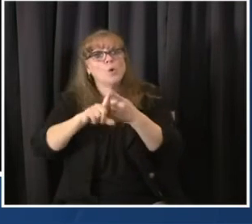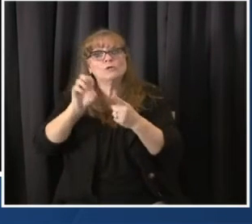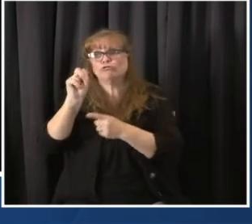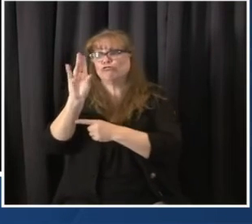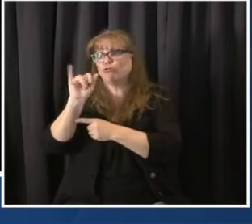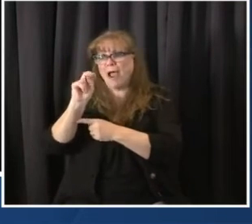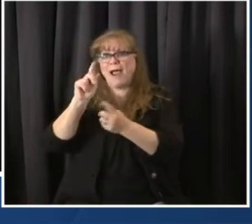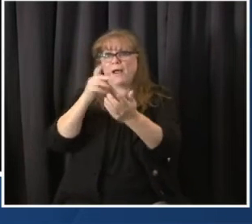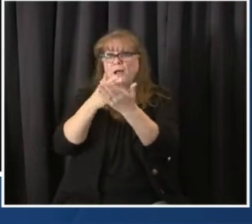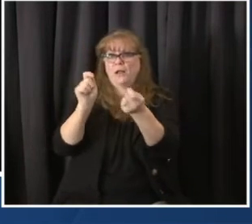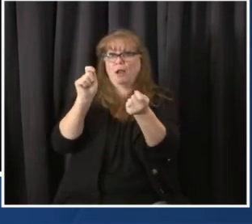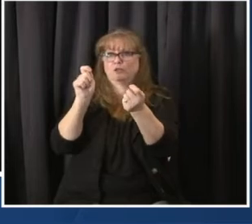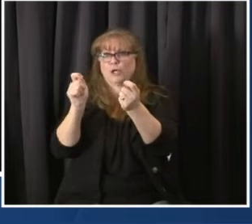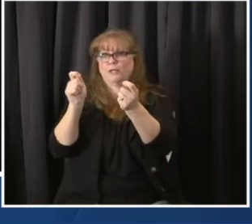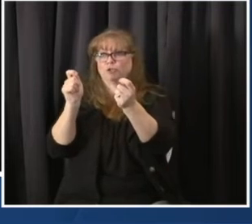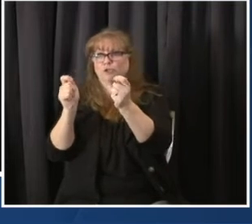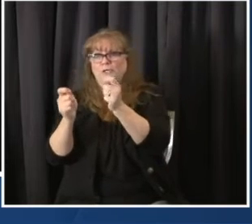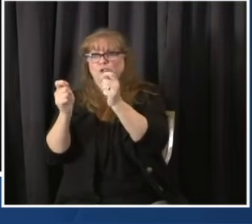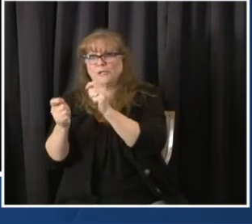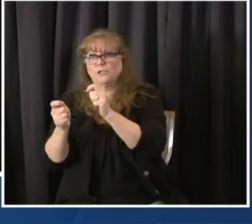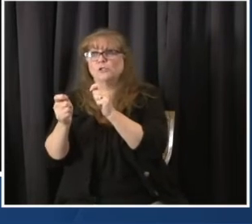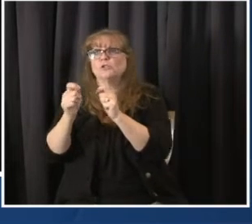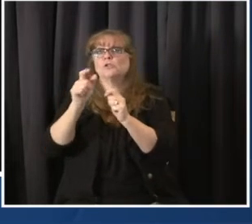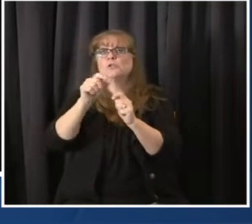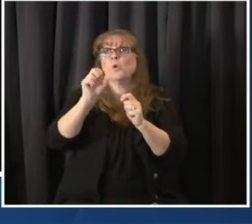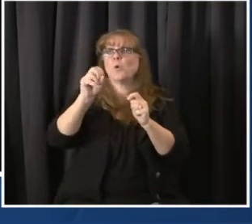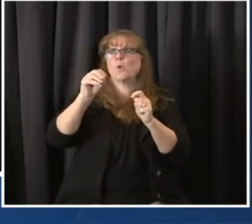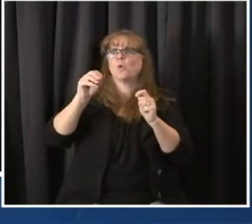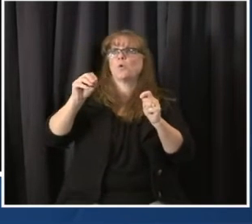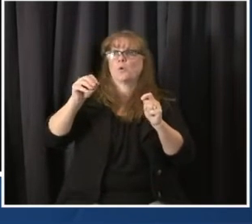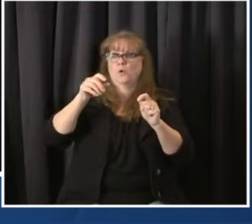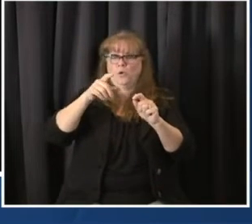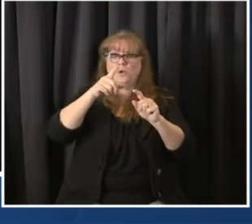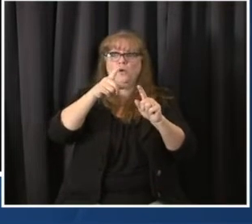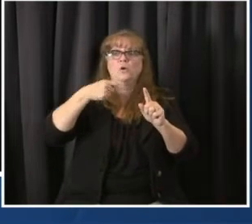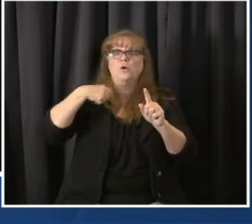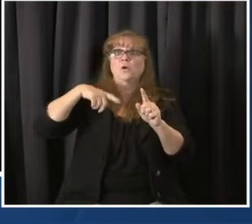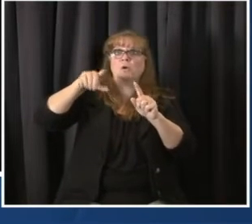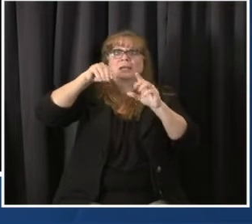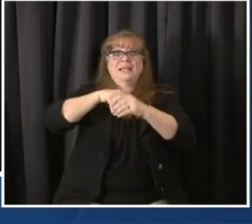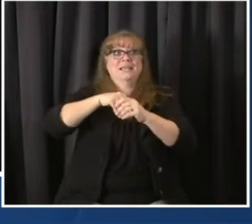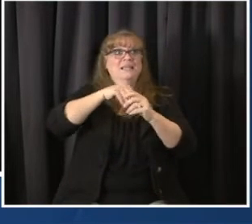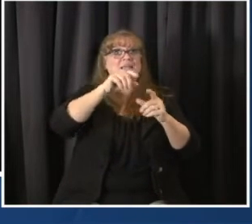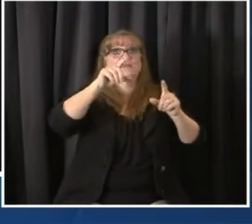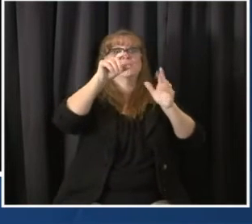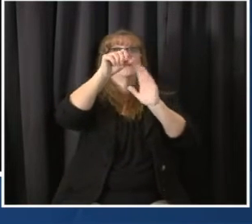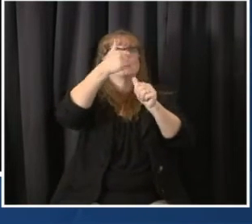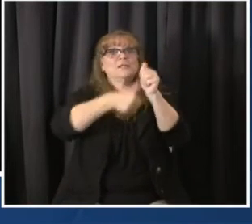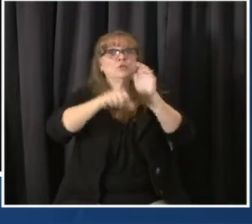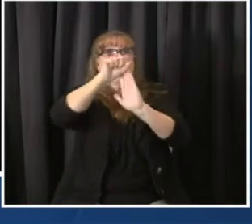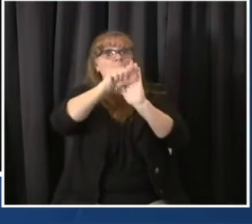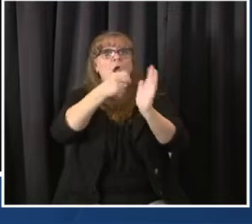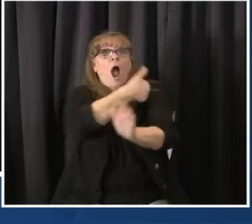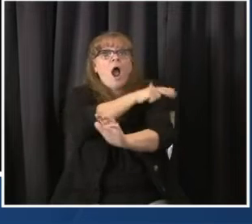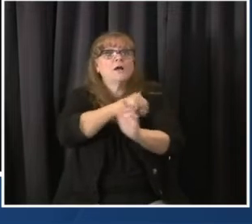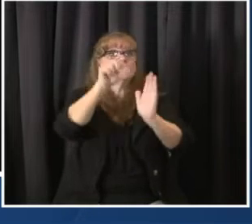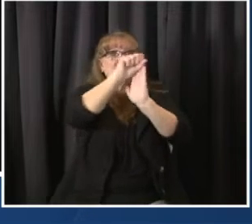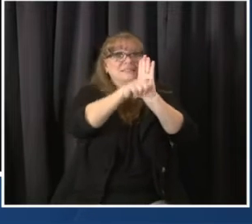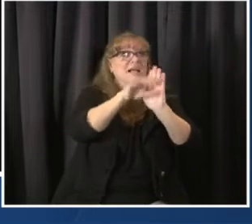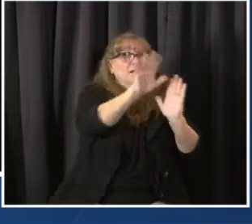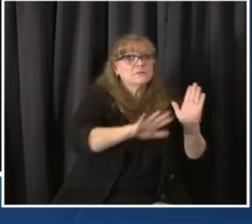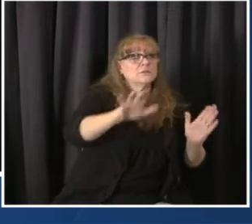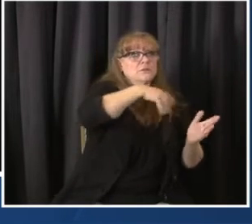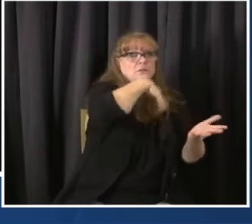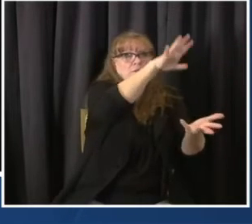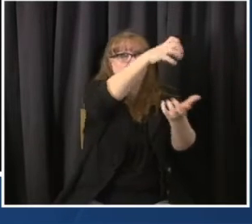hospitals across the state. And those are going to include both inpatient. So hospitalized patients and also also clinic patients. Their specimens